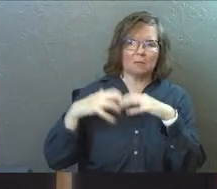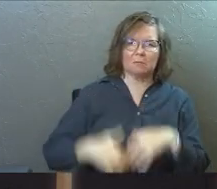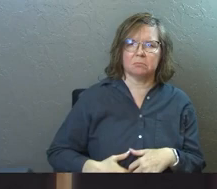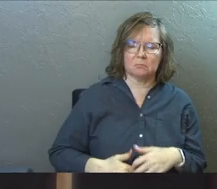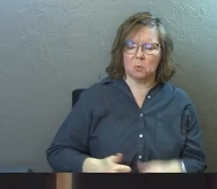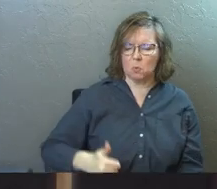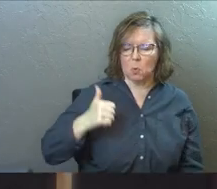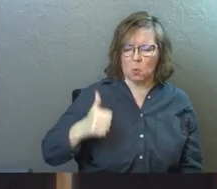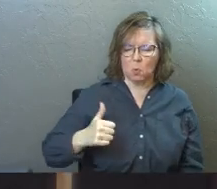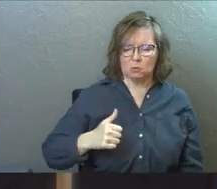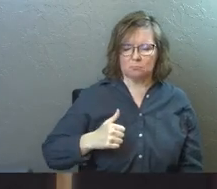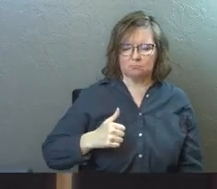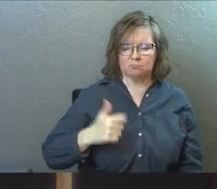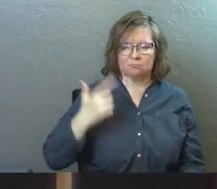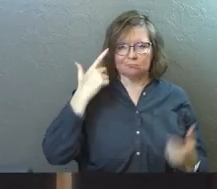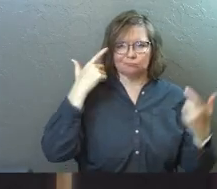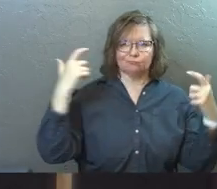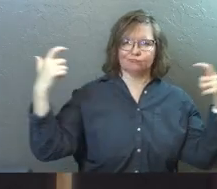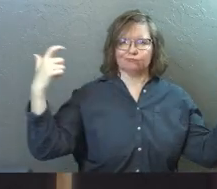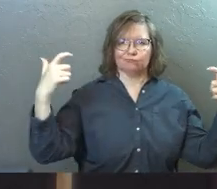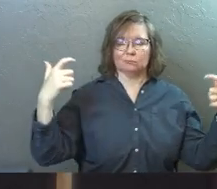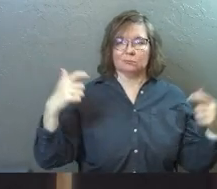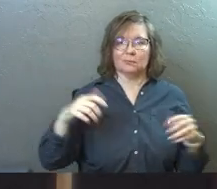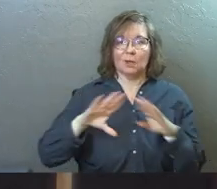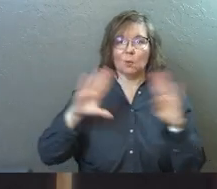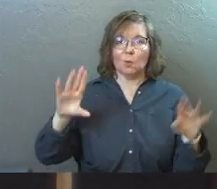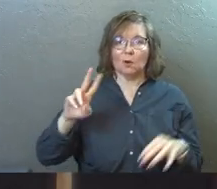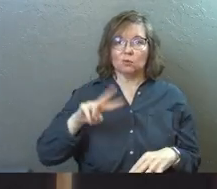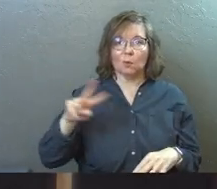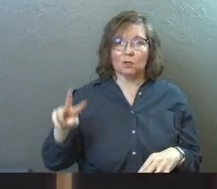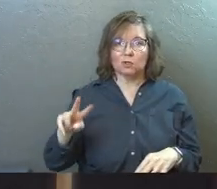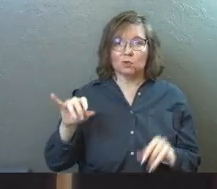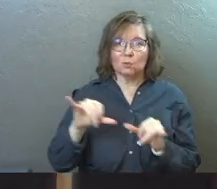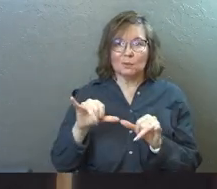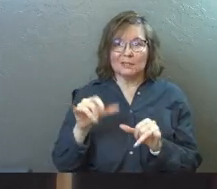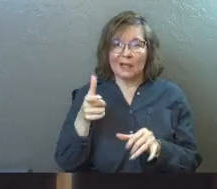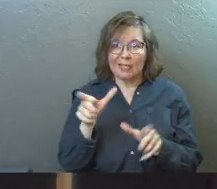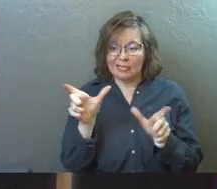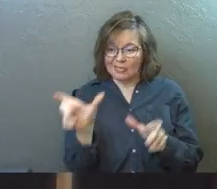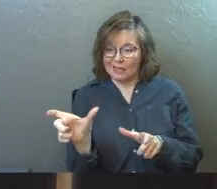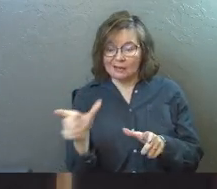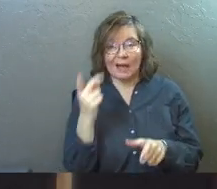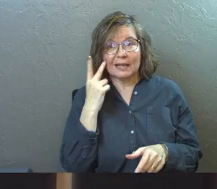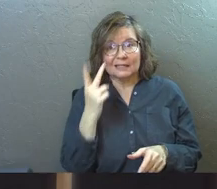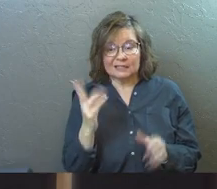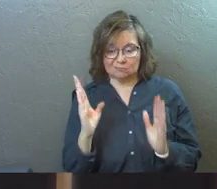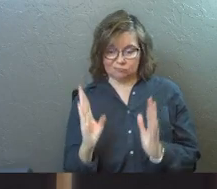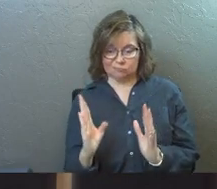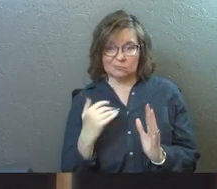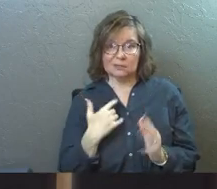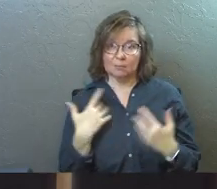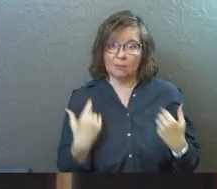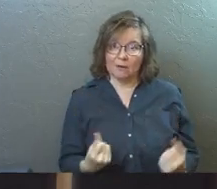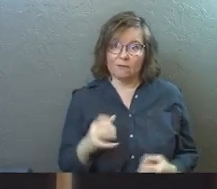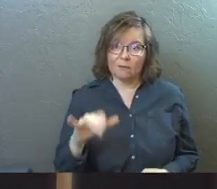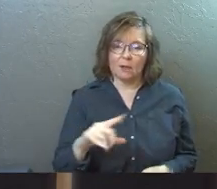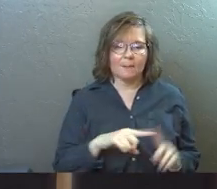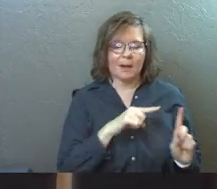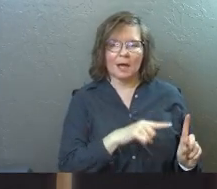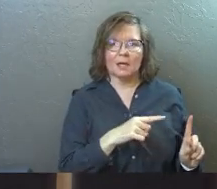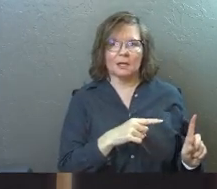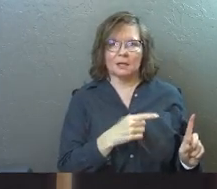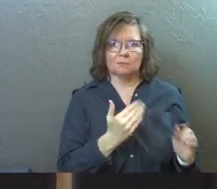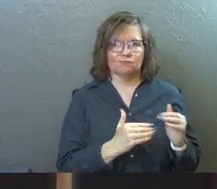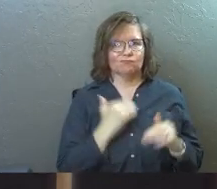army, fighting the Medo-Persians for him. His walls are 22 inches thick. I could see some confidence from that, but he's